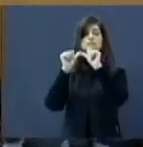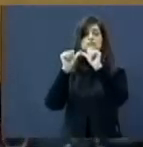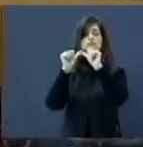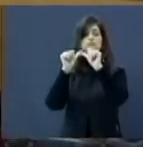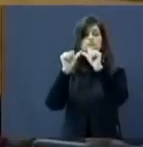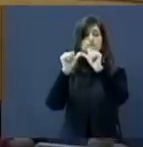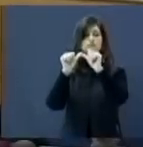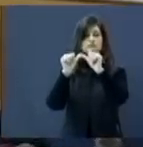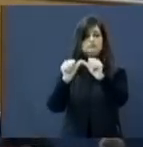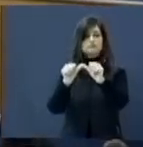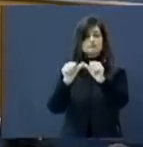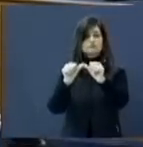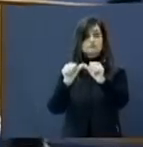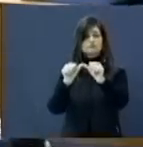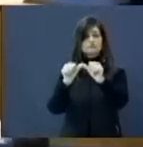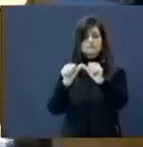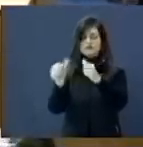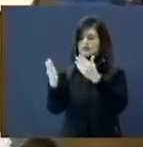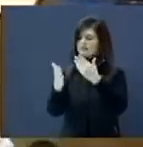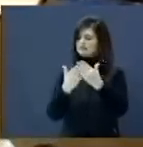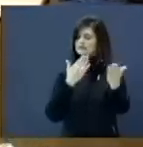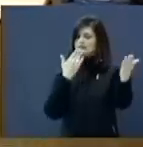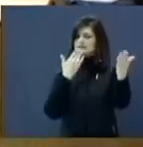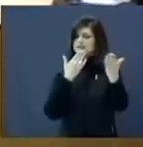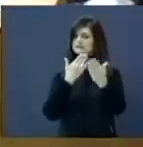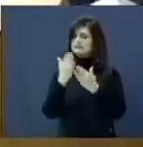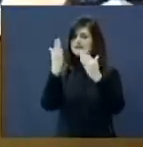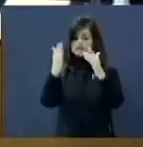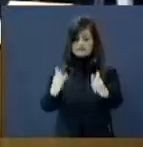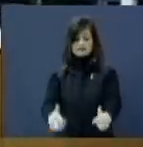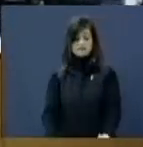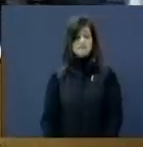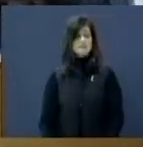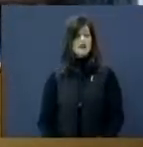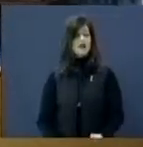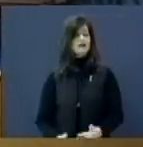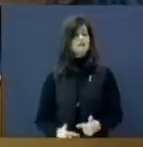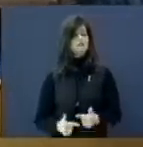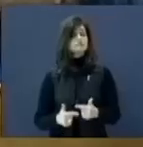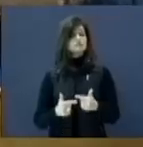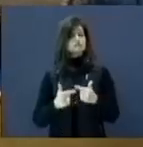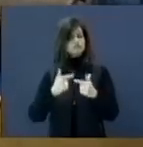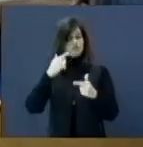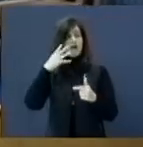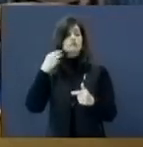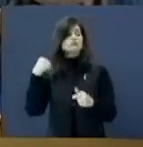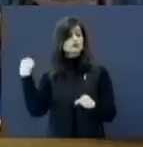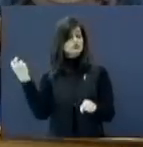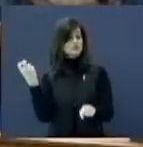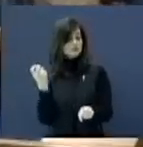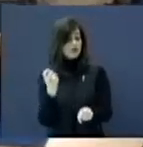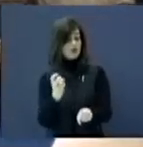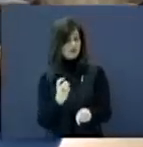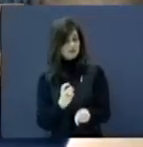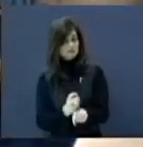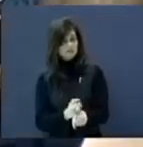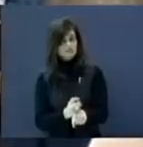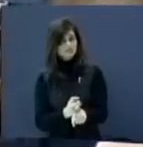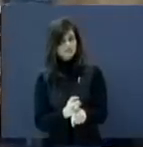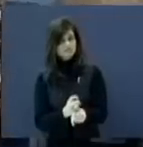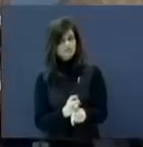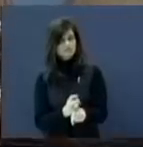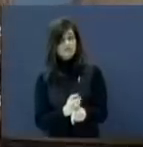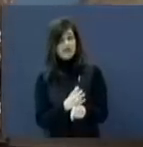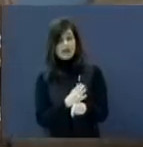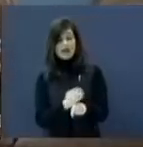Though the ship is battered And the